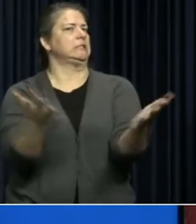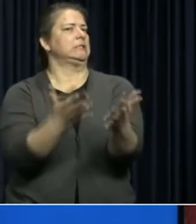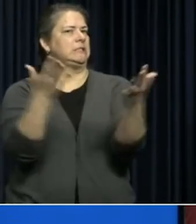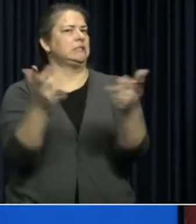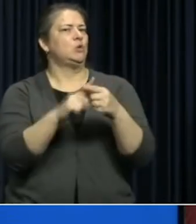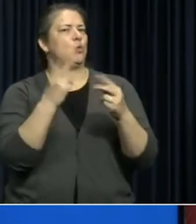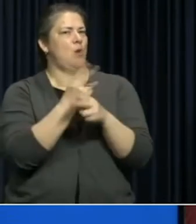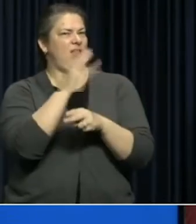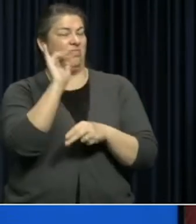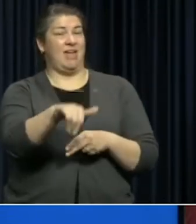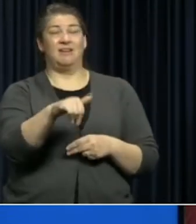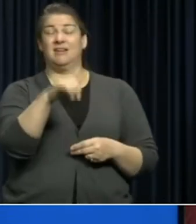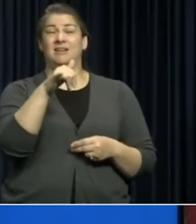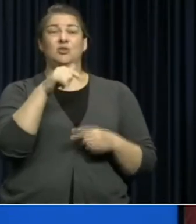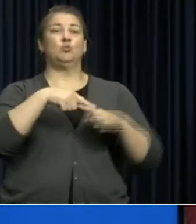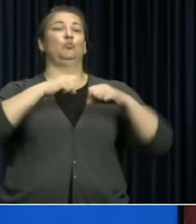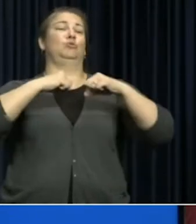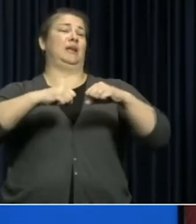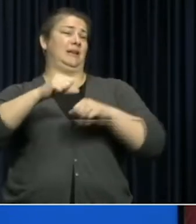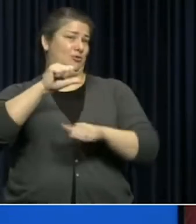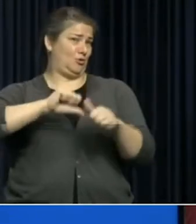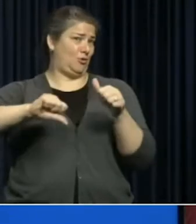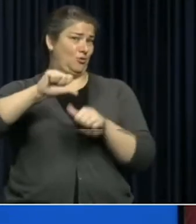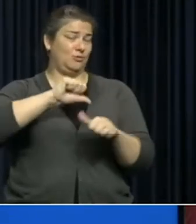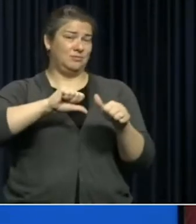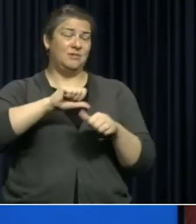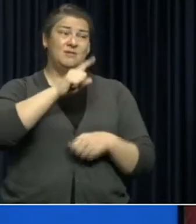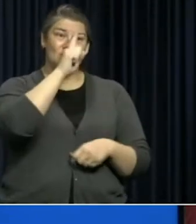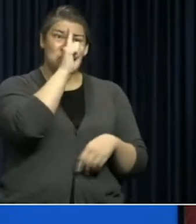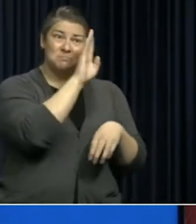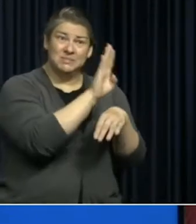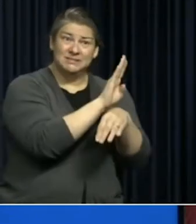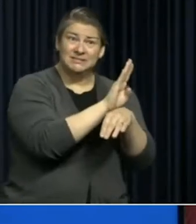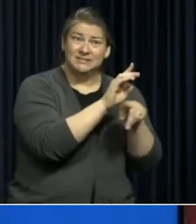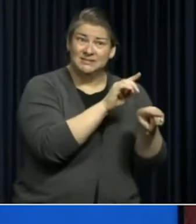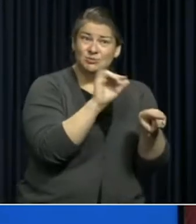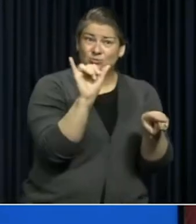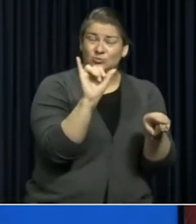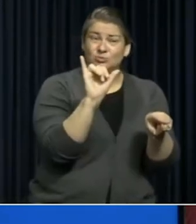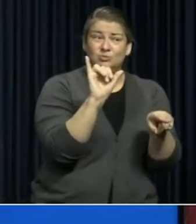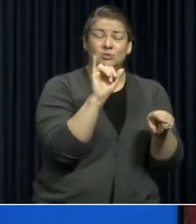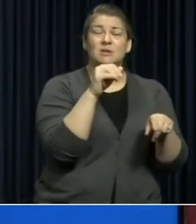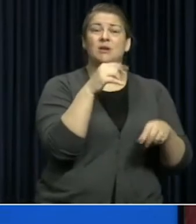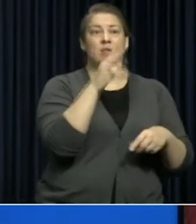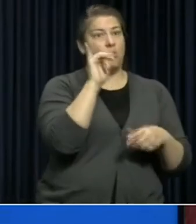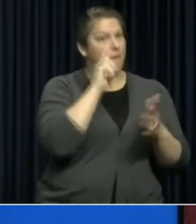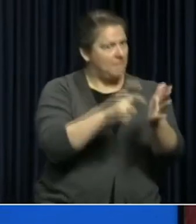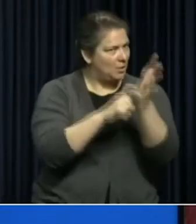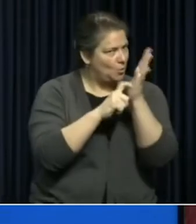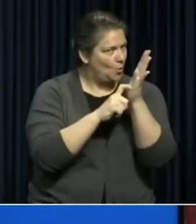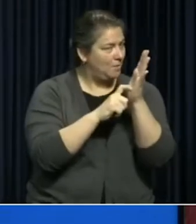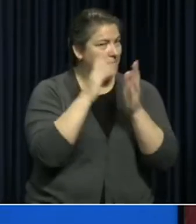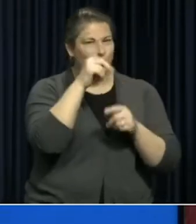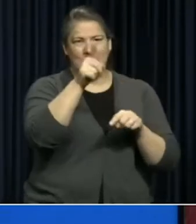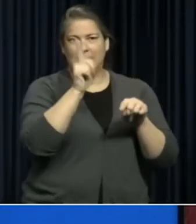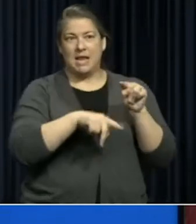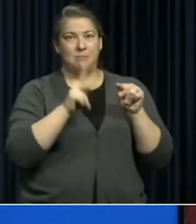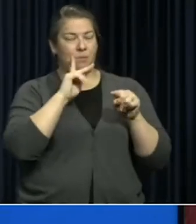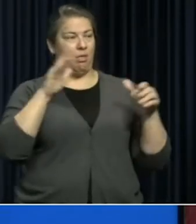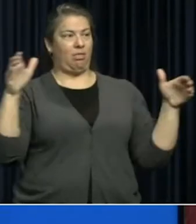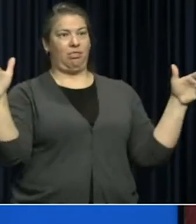this is something in businesses for employees that is going to be mandatory because you can't bring people together